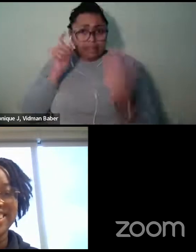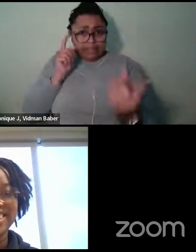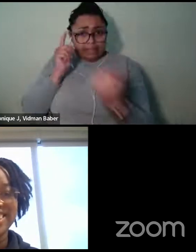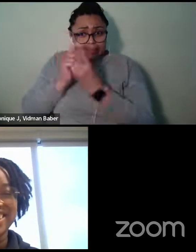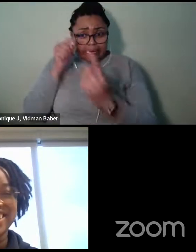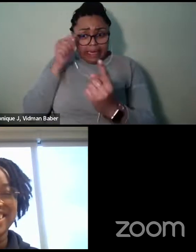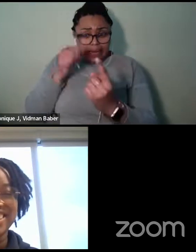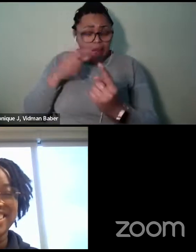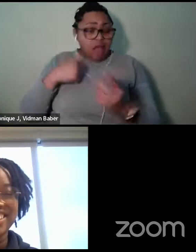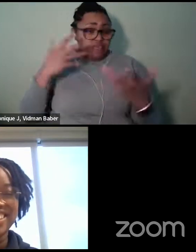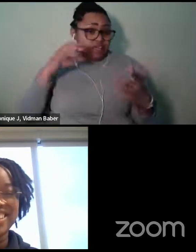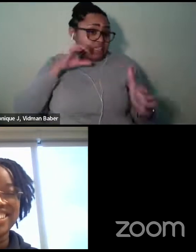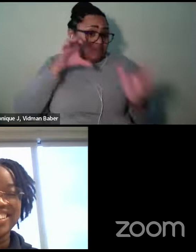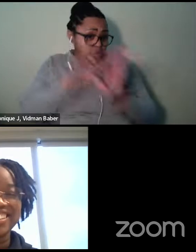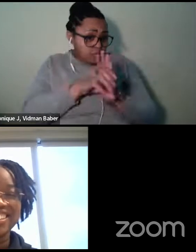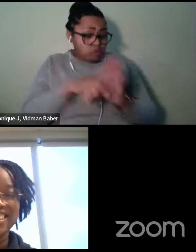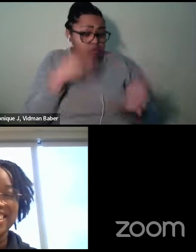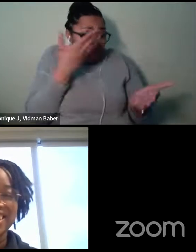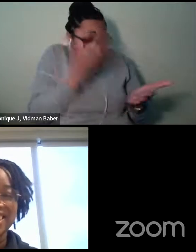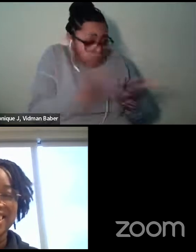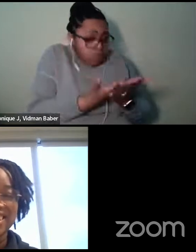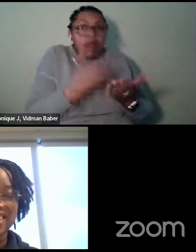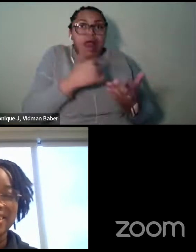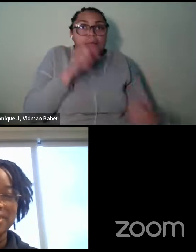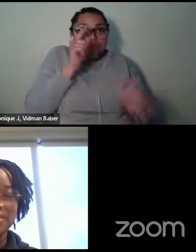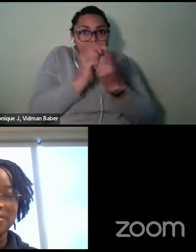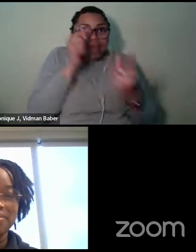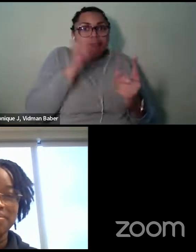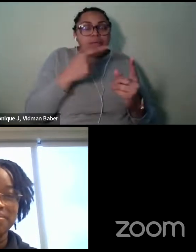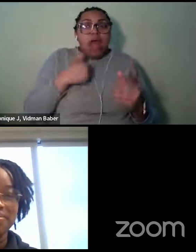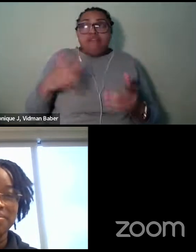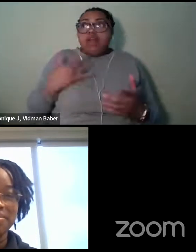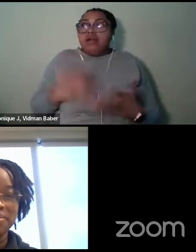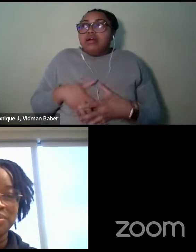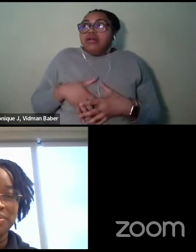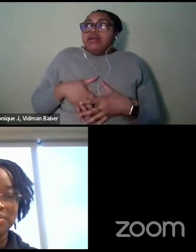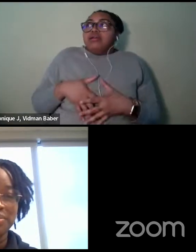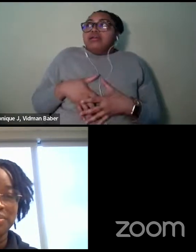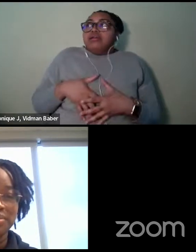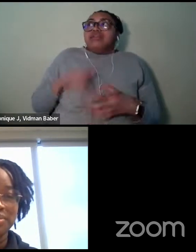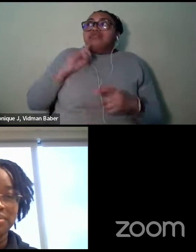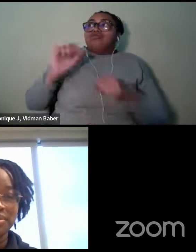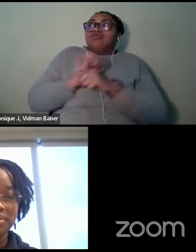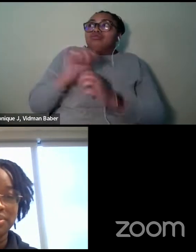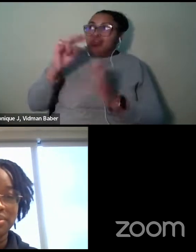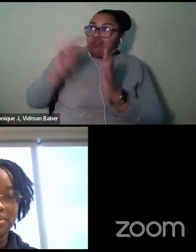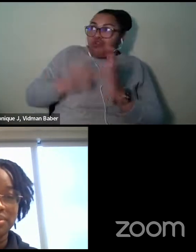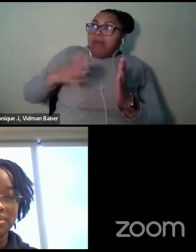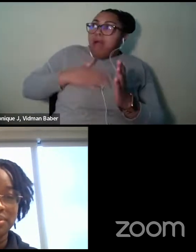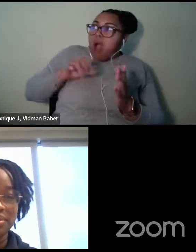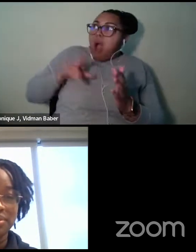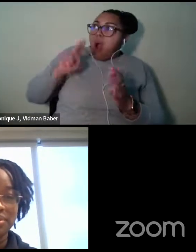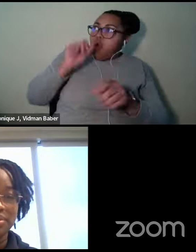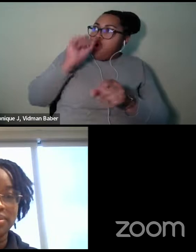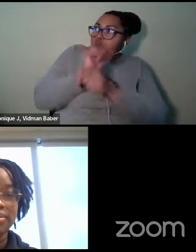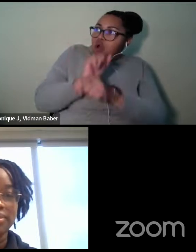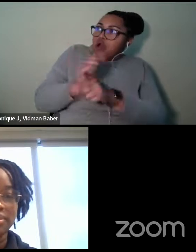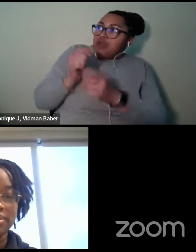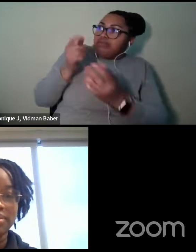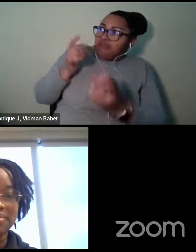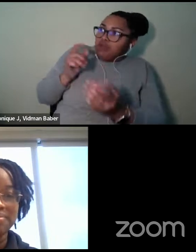that I, you I actually met this man. Uh, I was too intimidated to actually read my own work in front of him